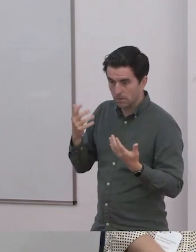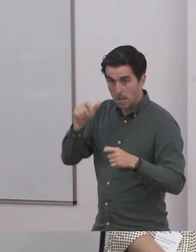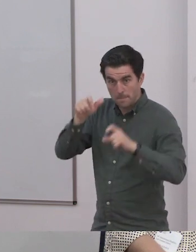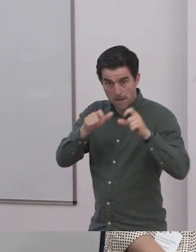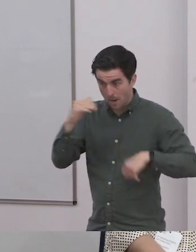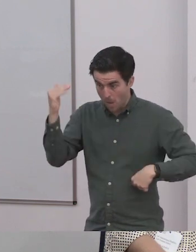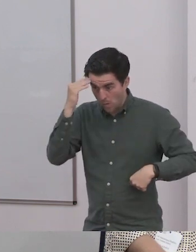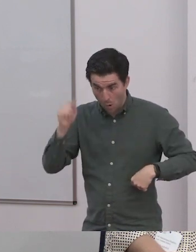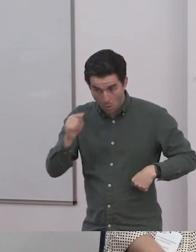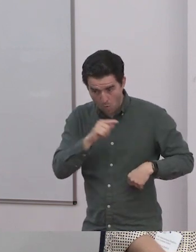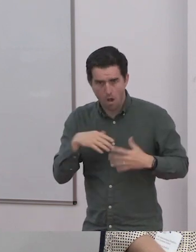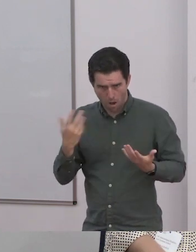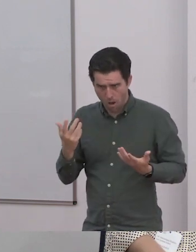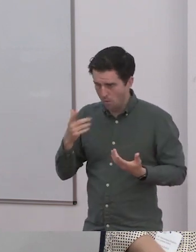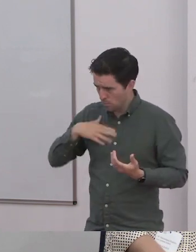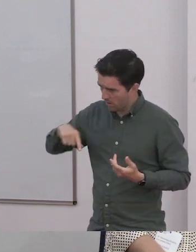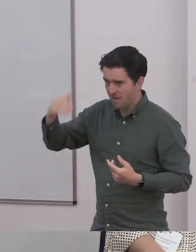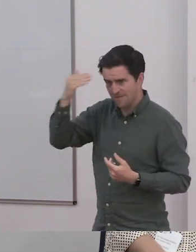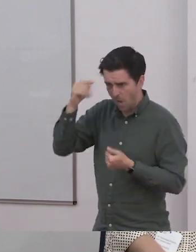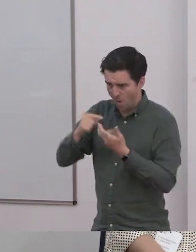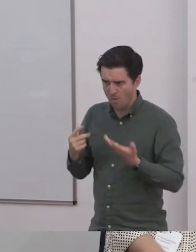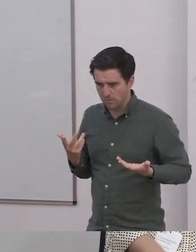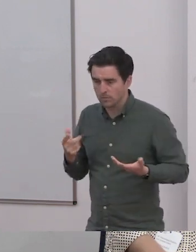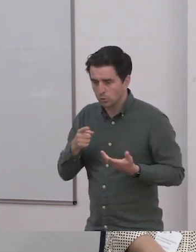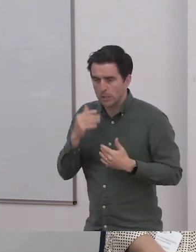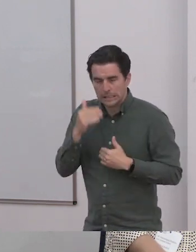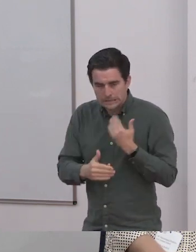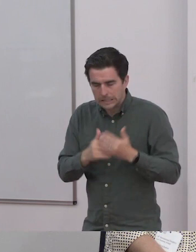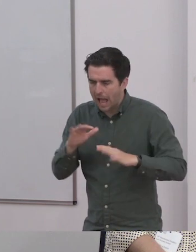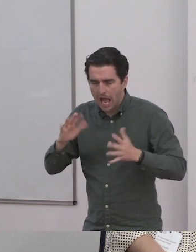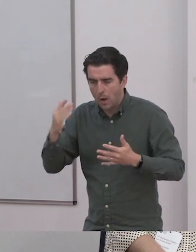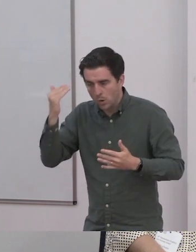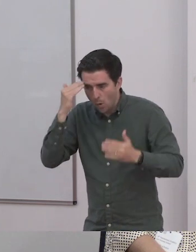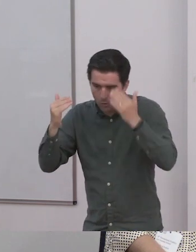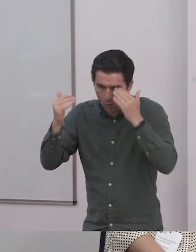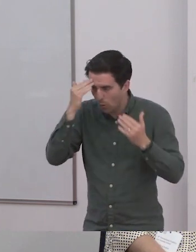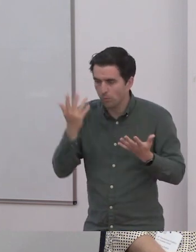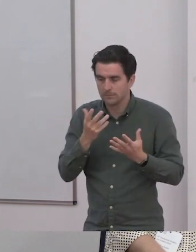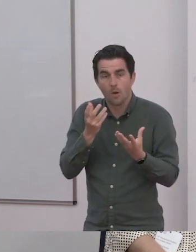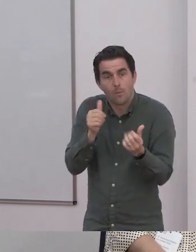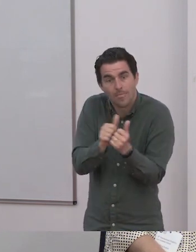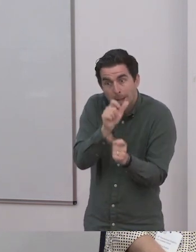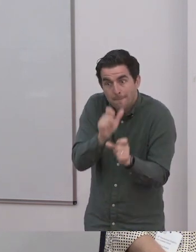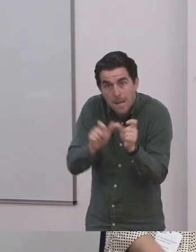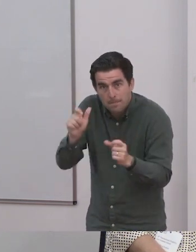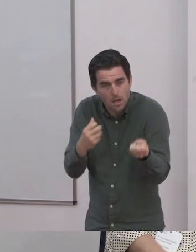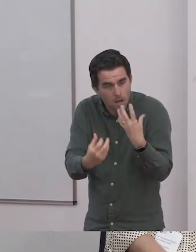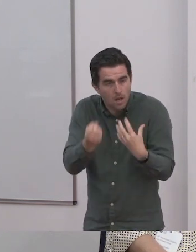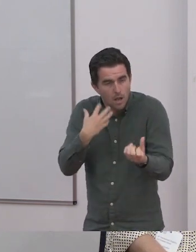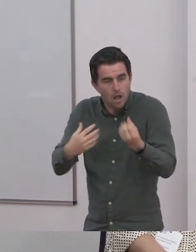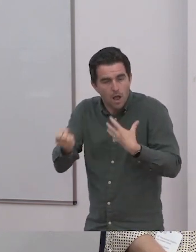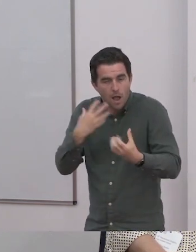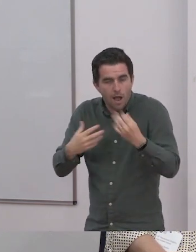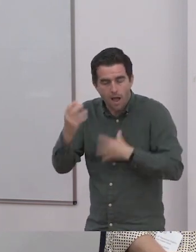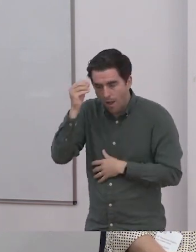around the people who have the information. That is one of like the core fundamentals of how I've learned what I've learned.